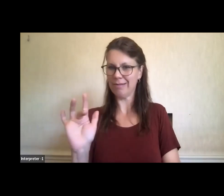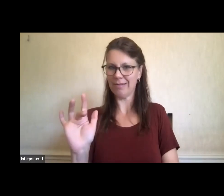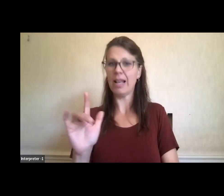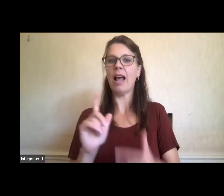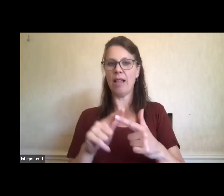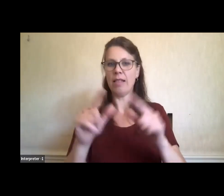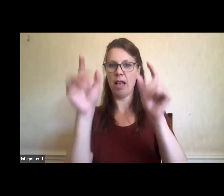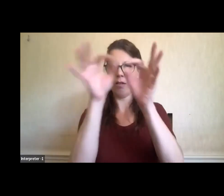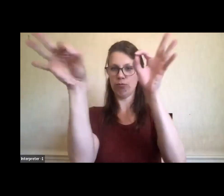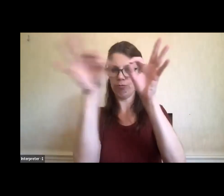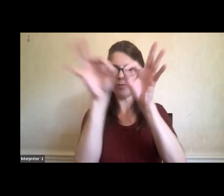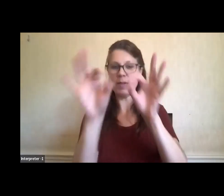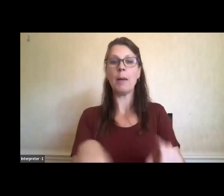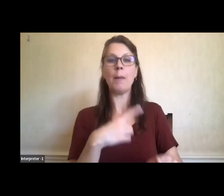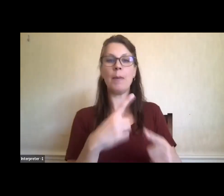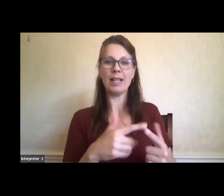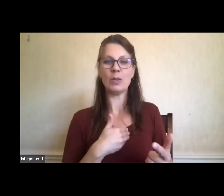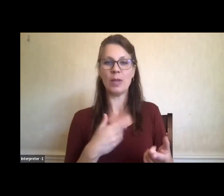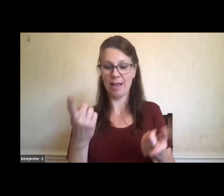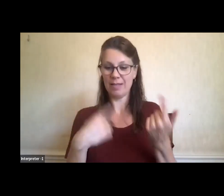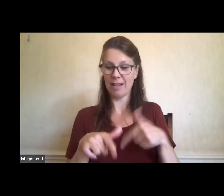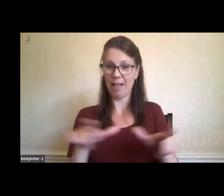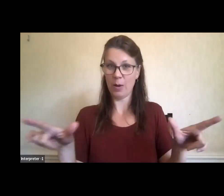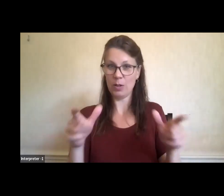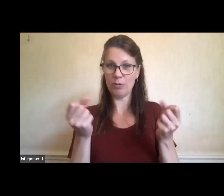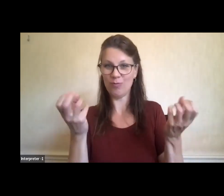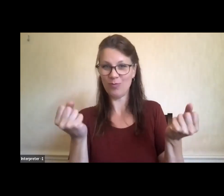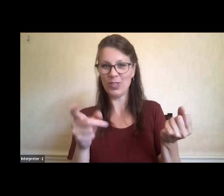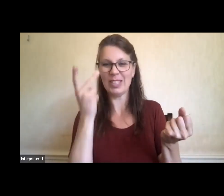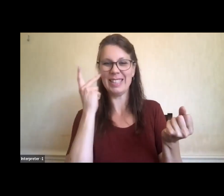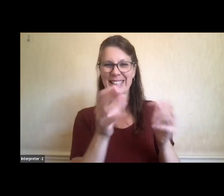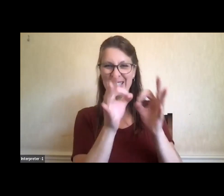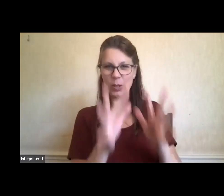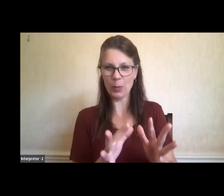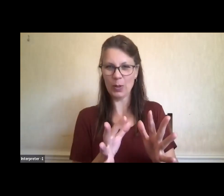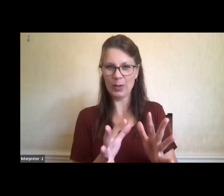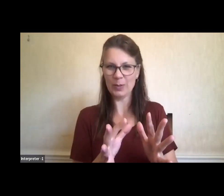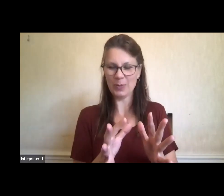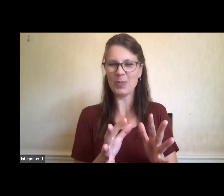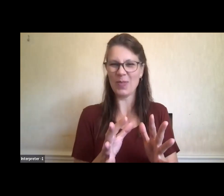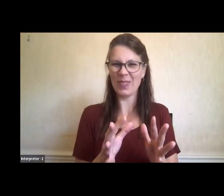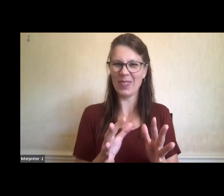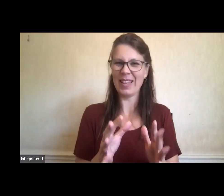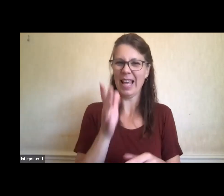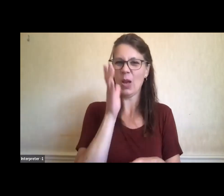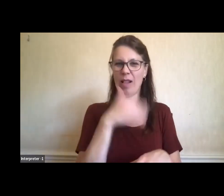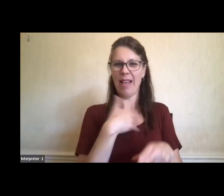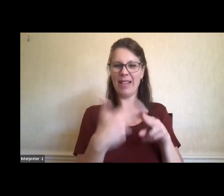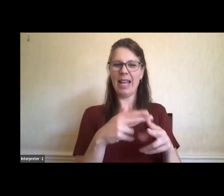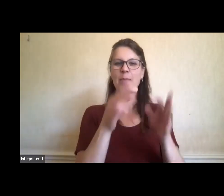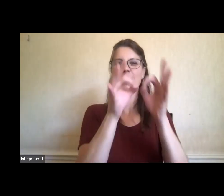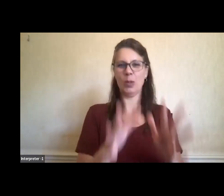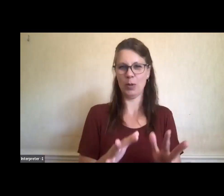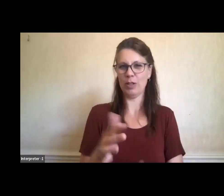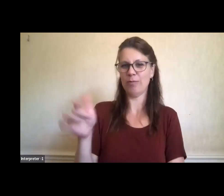ASL support also available at this session. You will see our interpreters named interpreter on the screen. Thank you